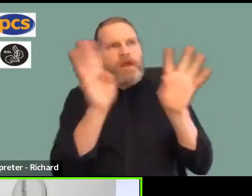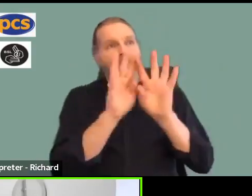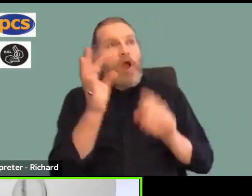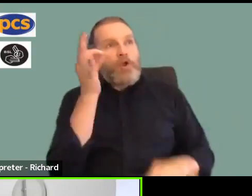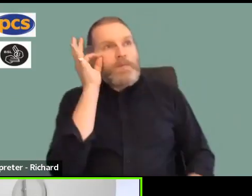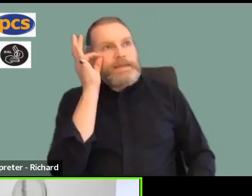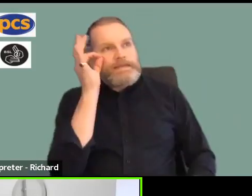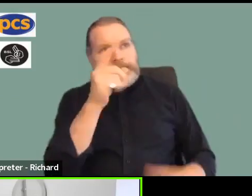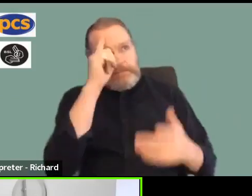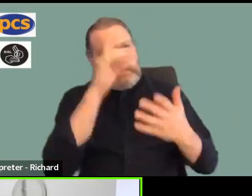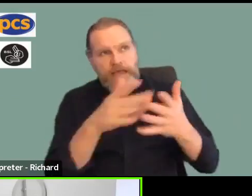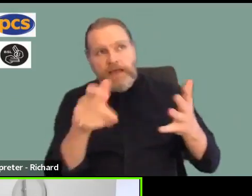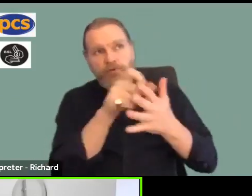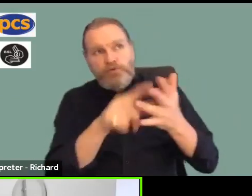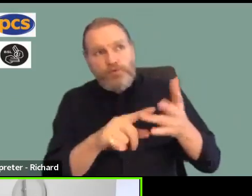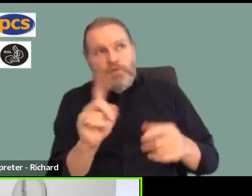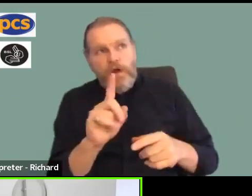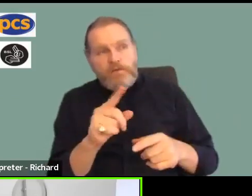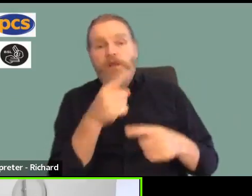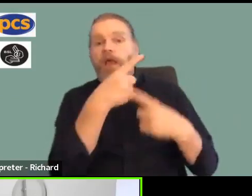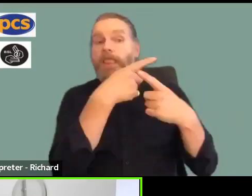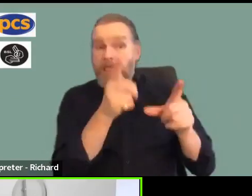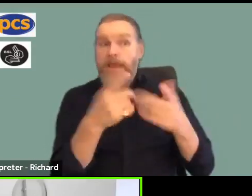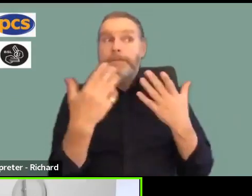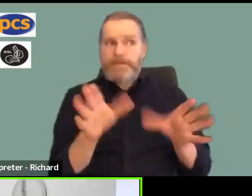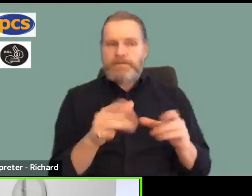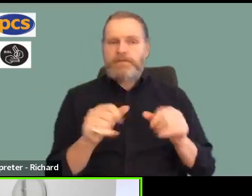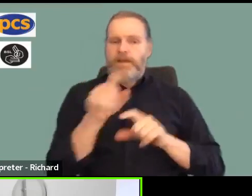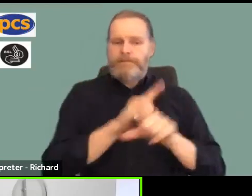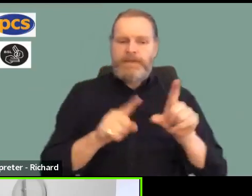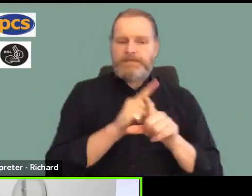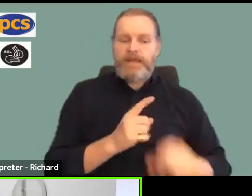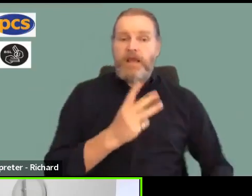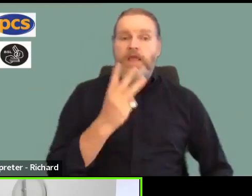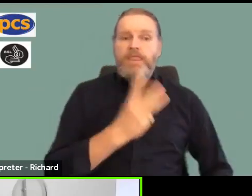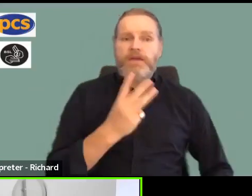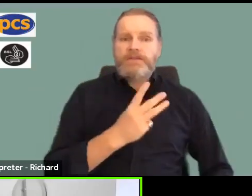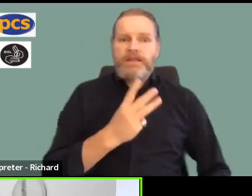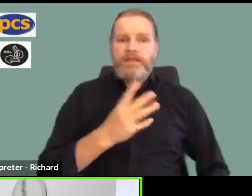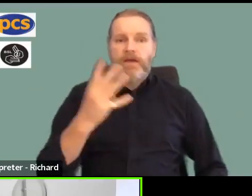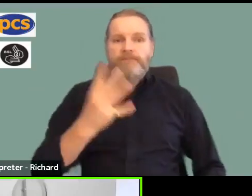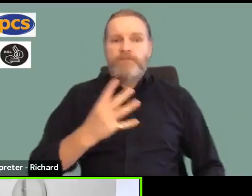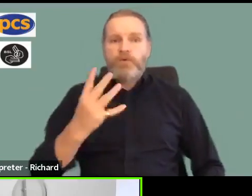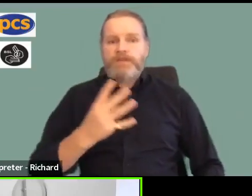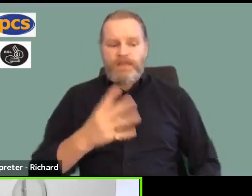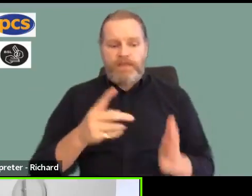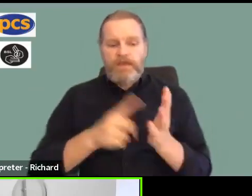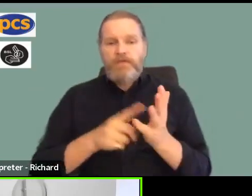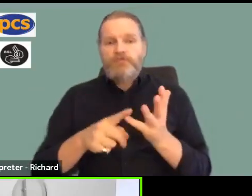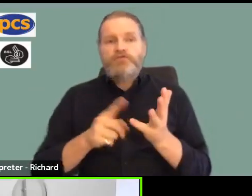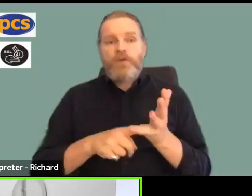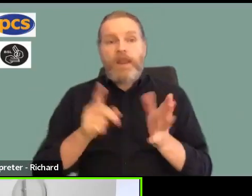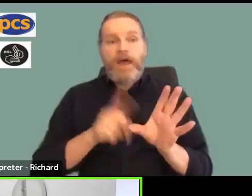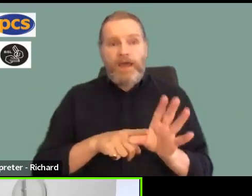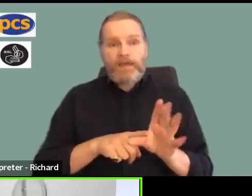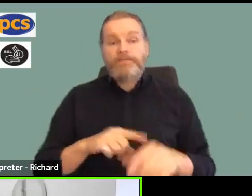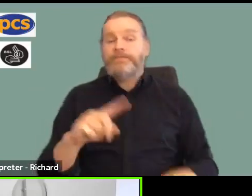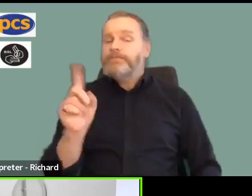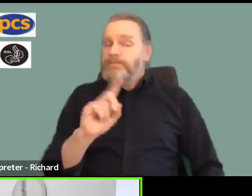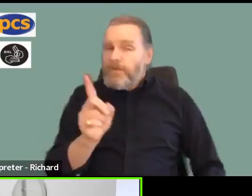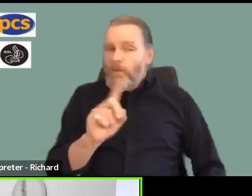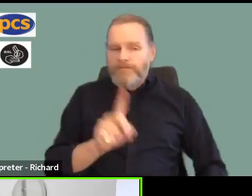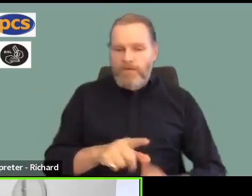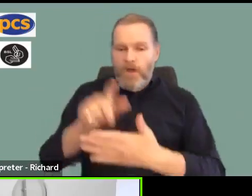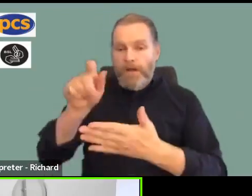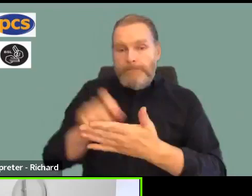13th and 14th of July. And that was to move to a statutory ballot to run from the 26th of September to